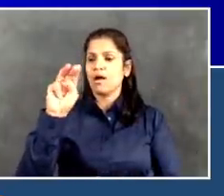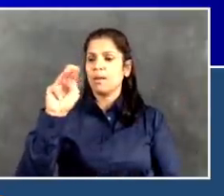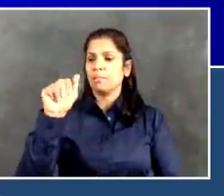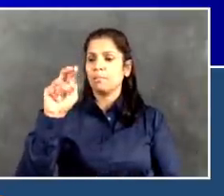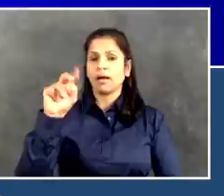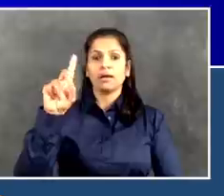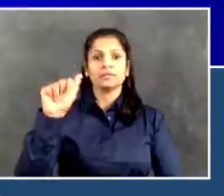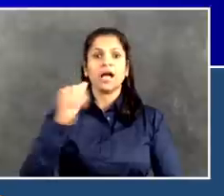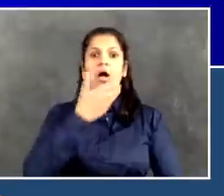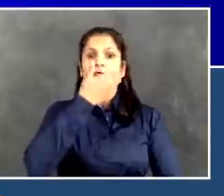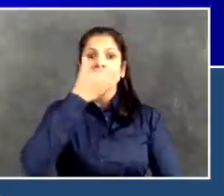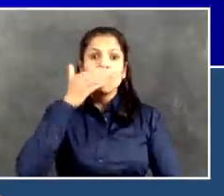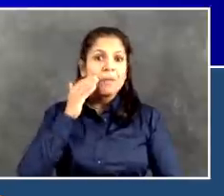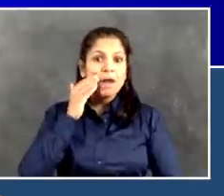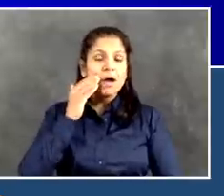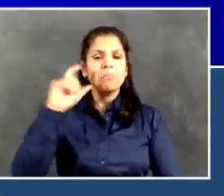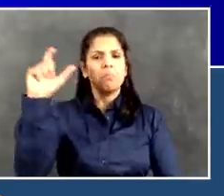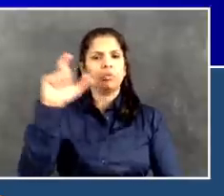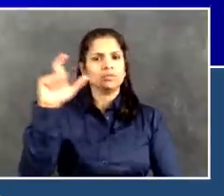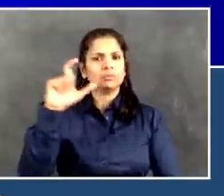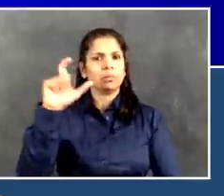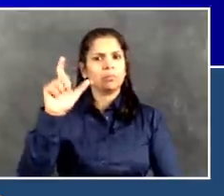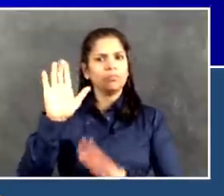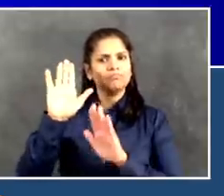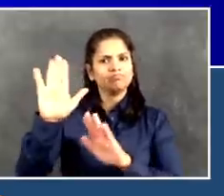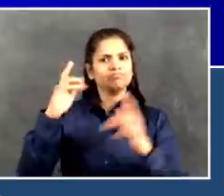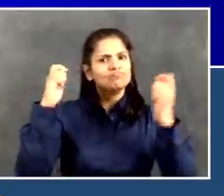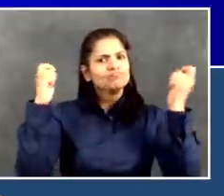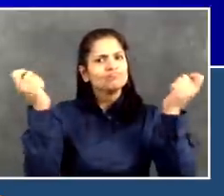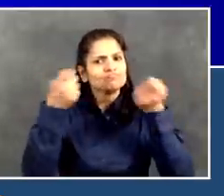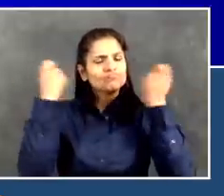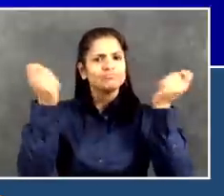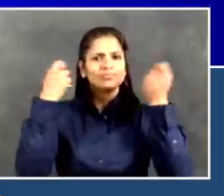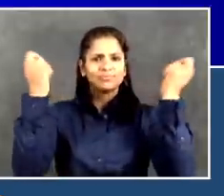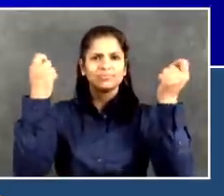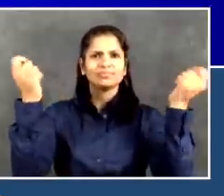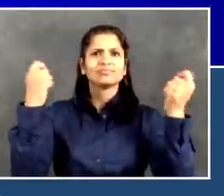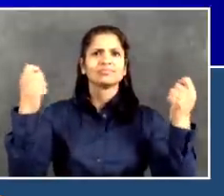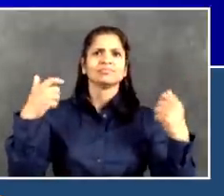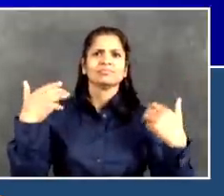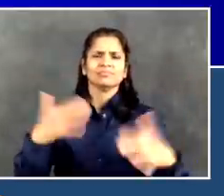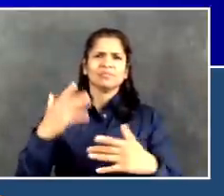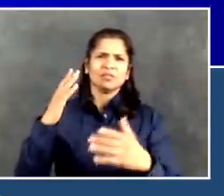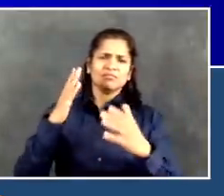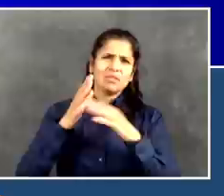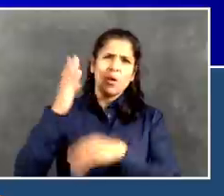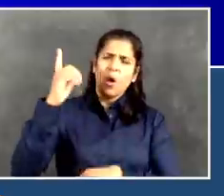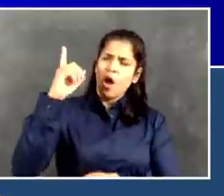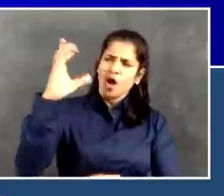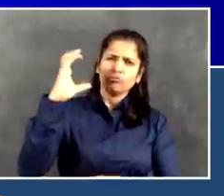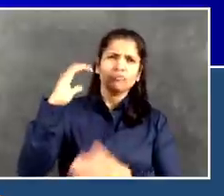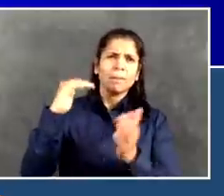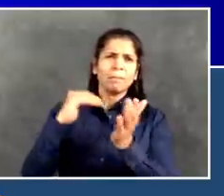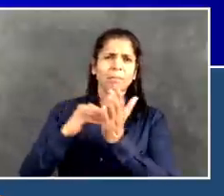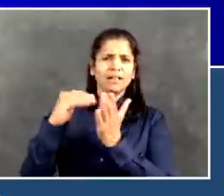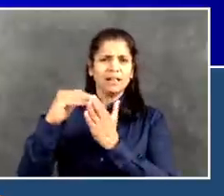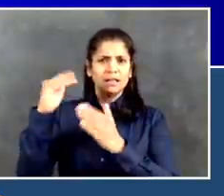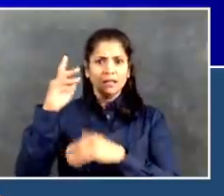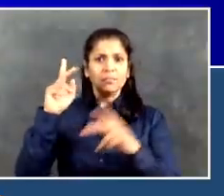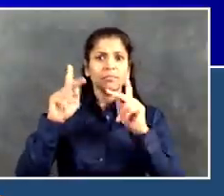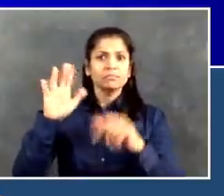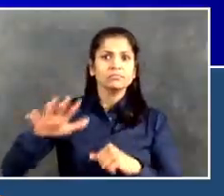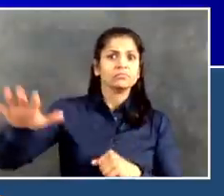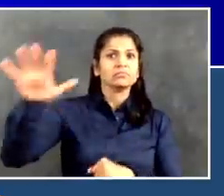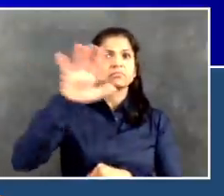hundreds of thousands of Muslim New Yorkers who, for this moment, this is the